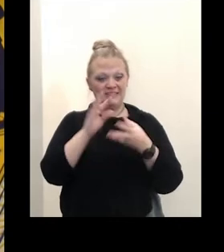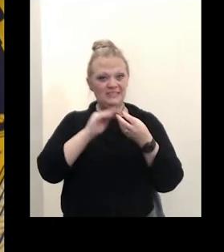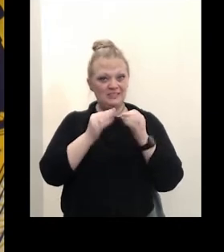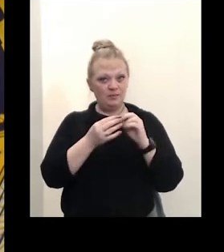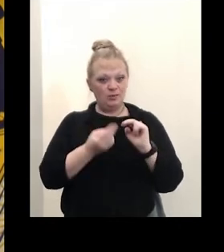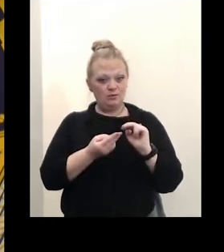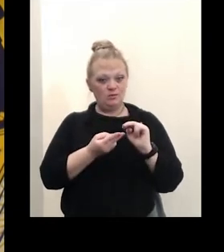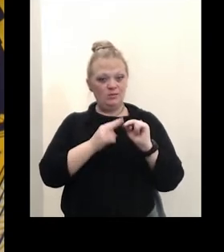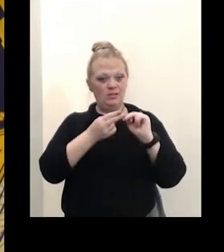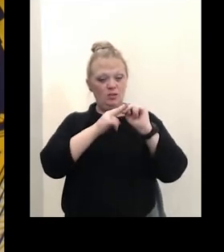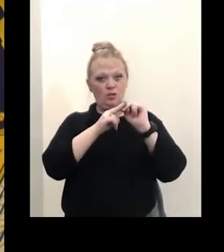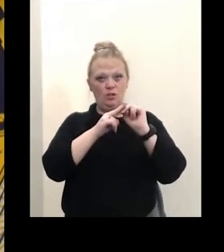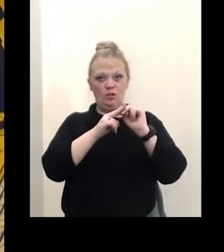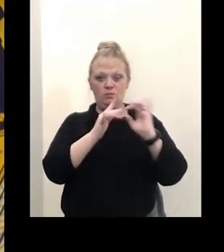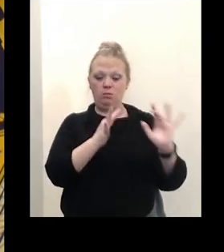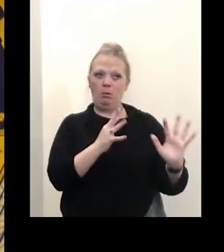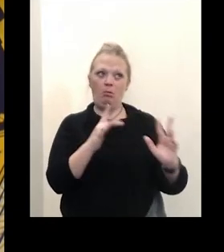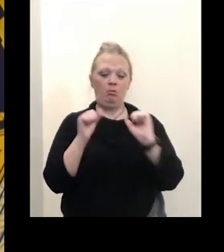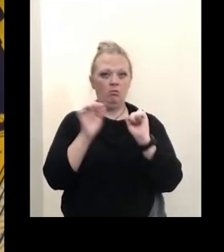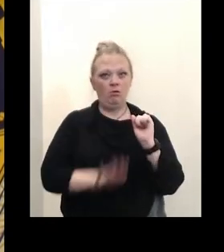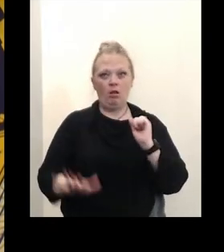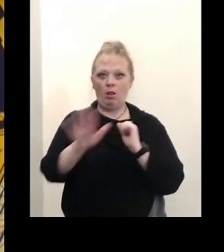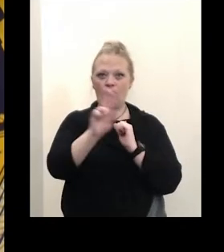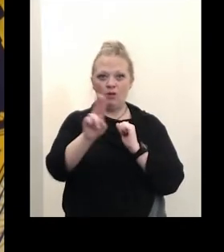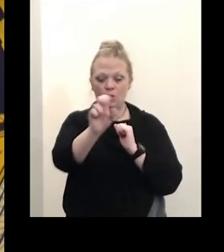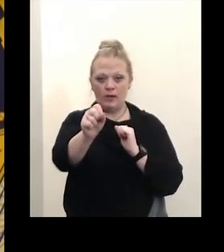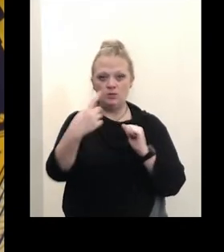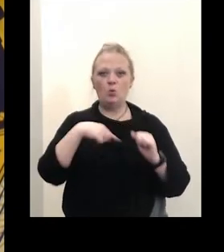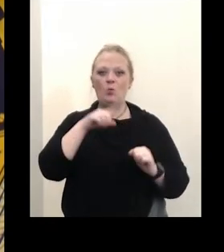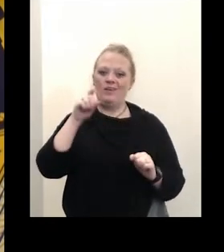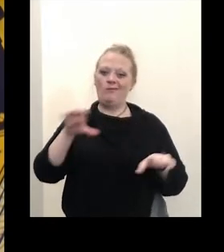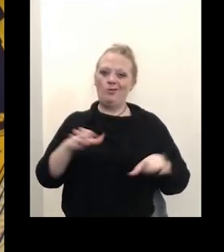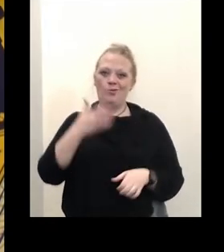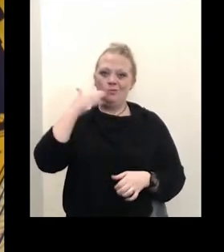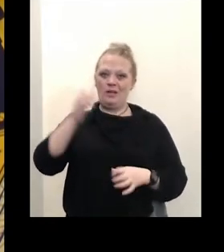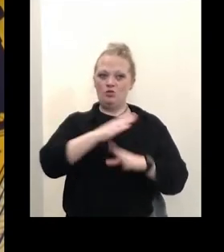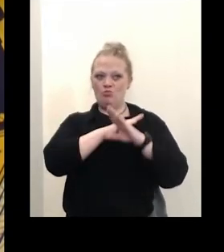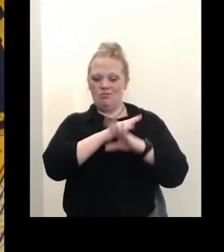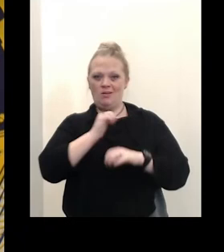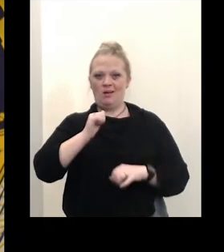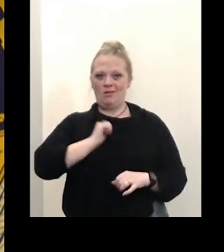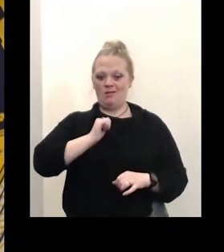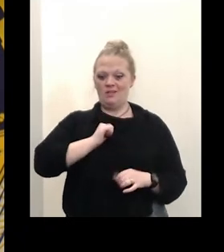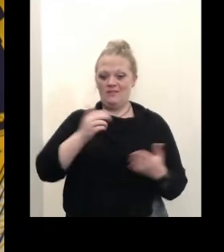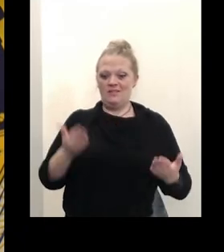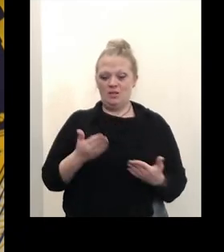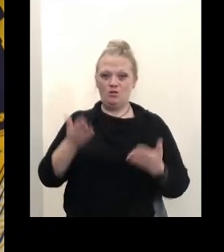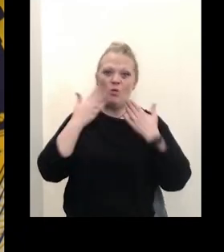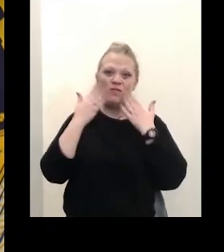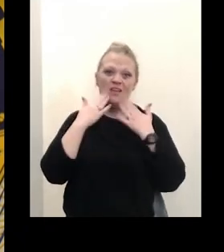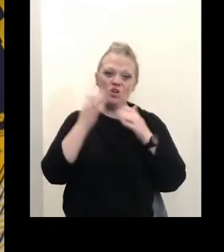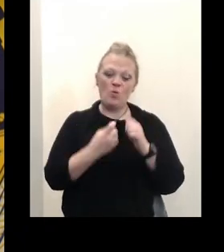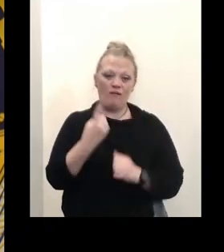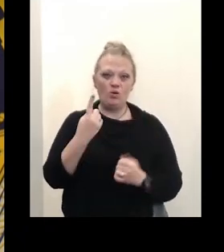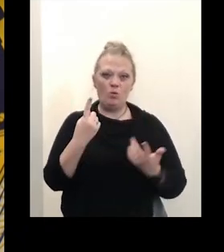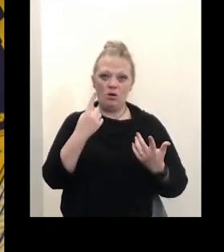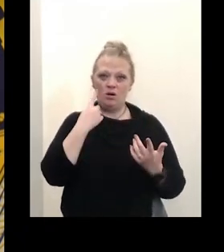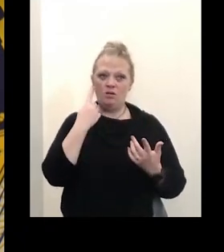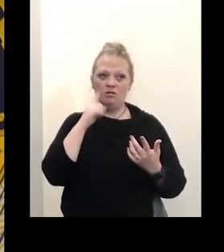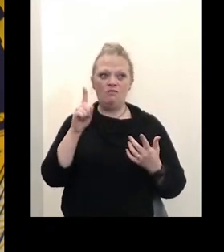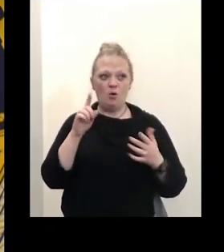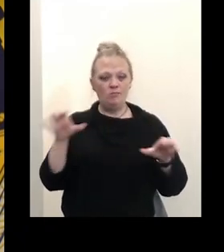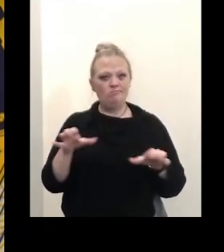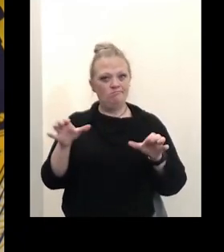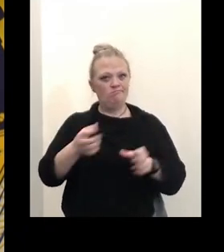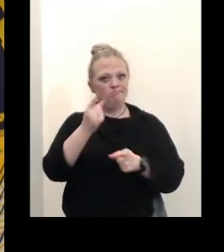rapidly across the united states we need to do our best to protect ourselves here and i want to thank everybody for taking the correct action so